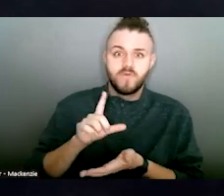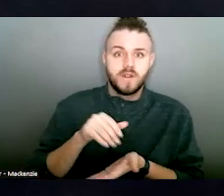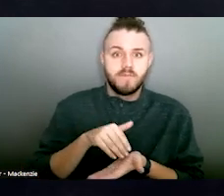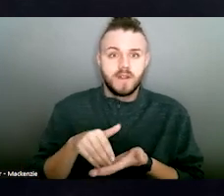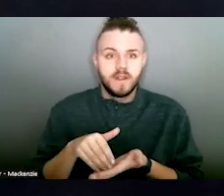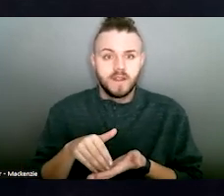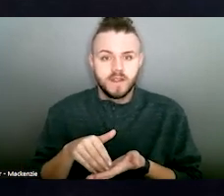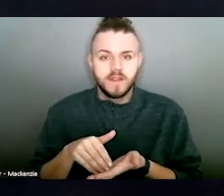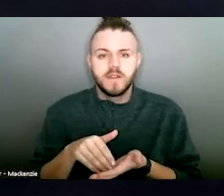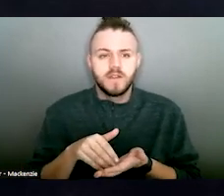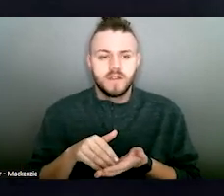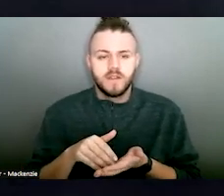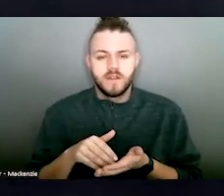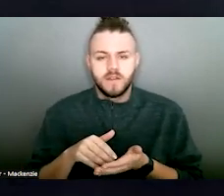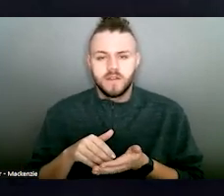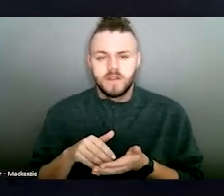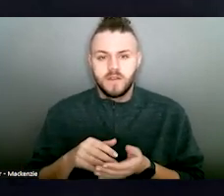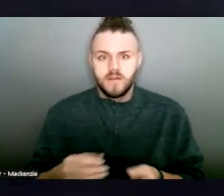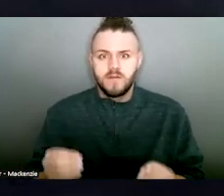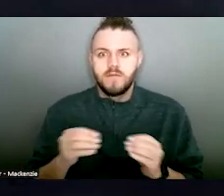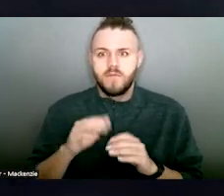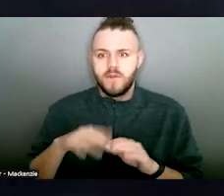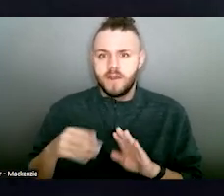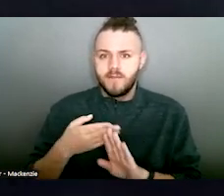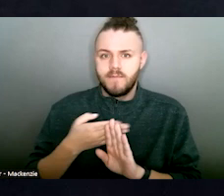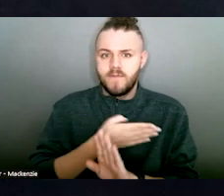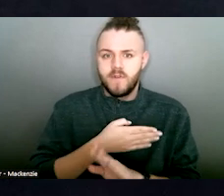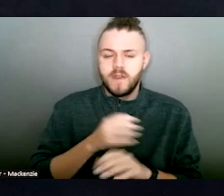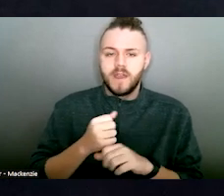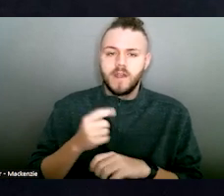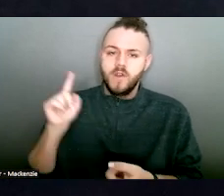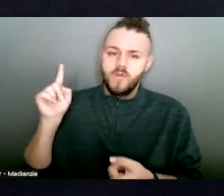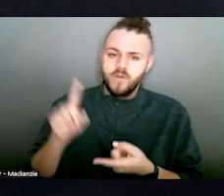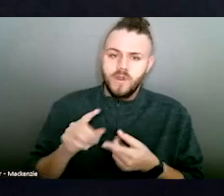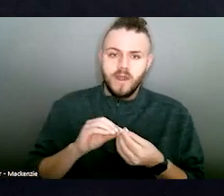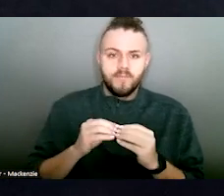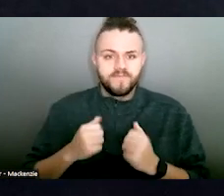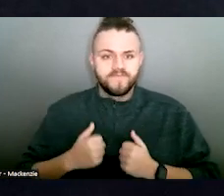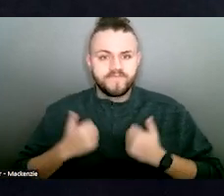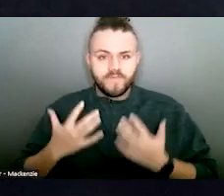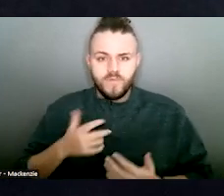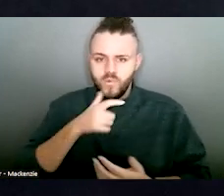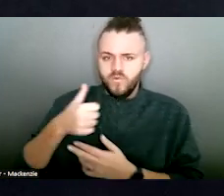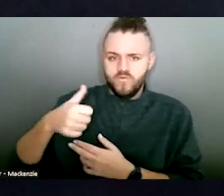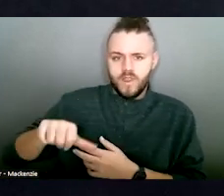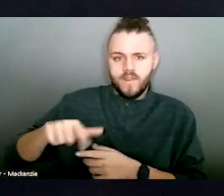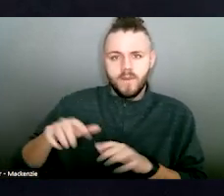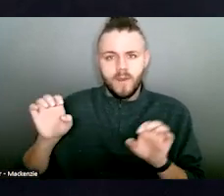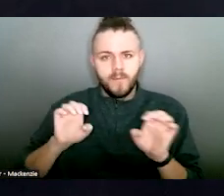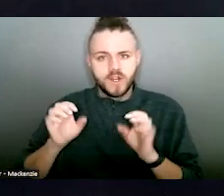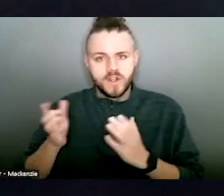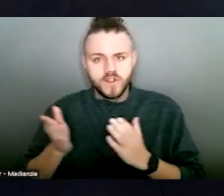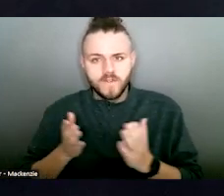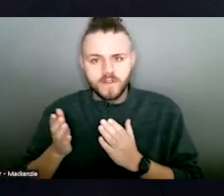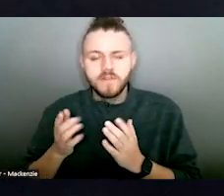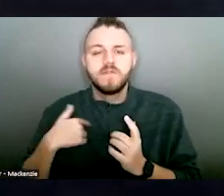With more state support, we can reduce the number of survivors turned away from emergency shelters. We can make it